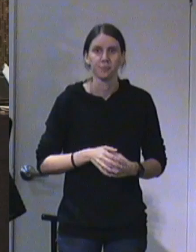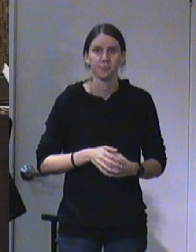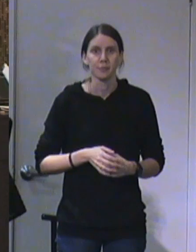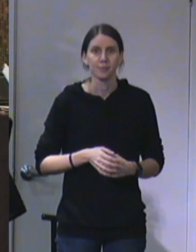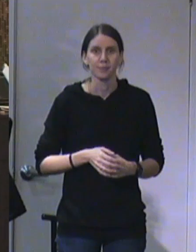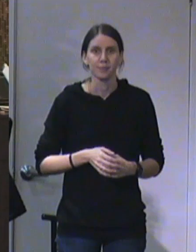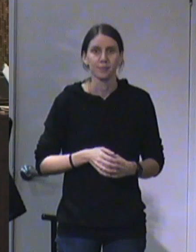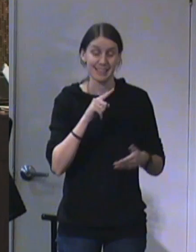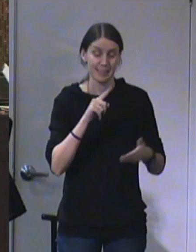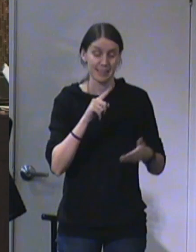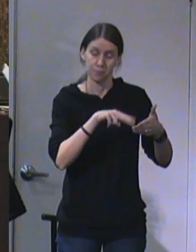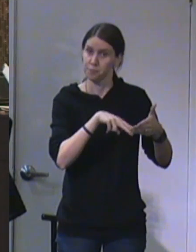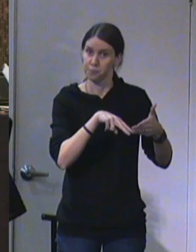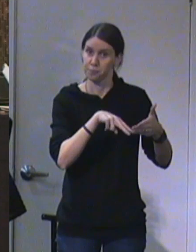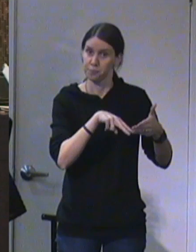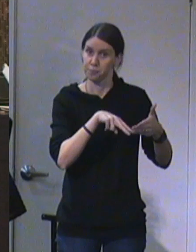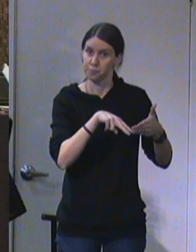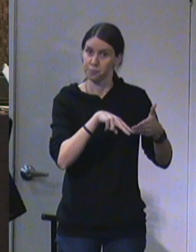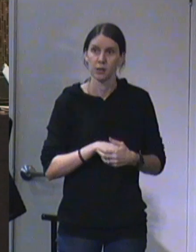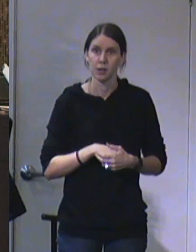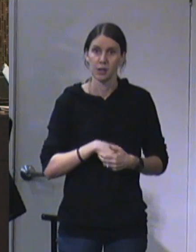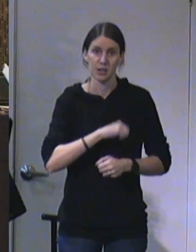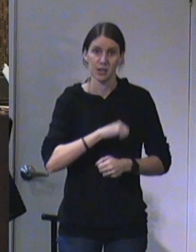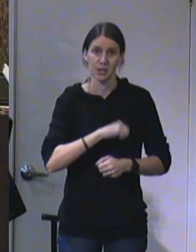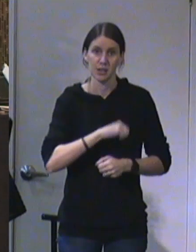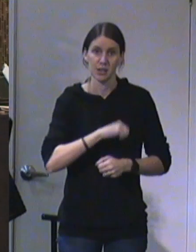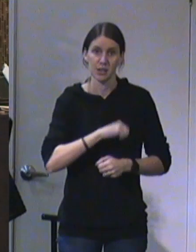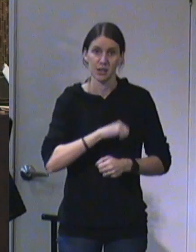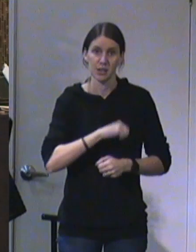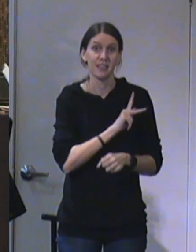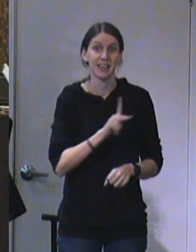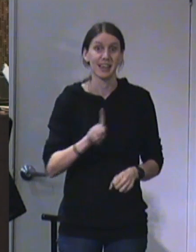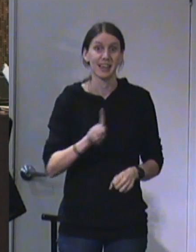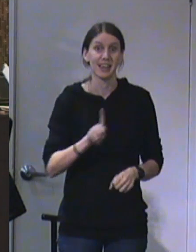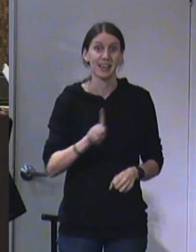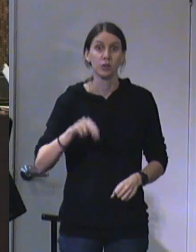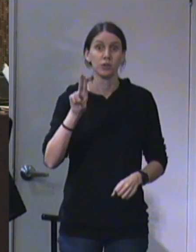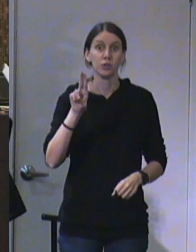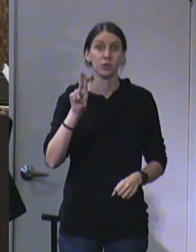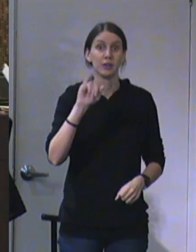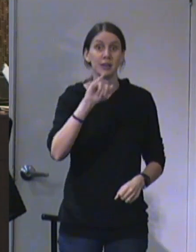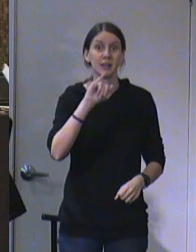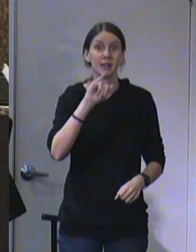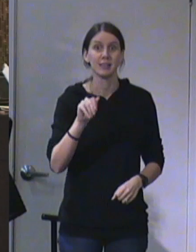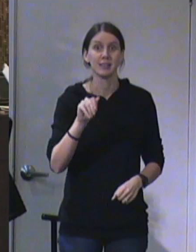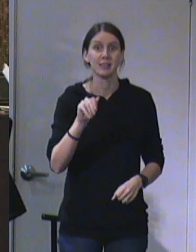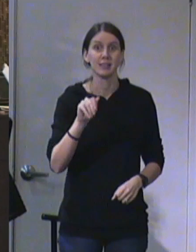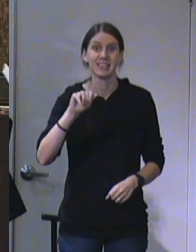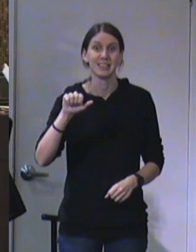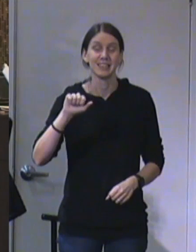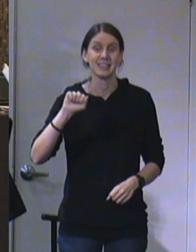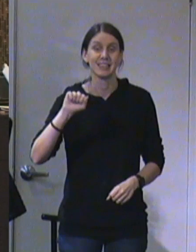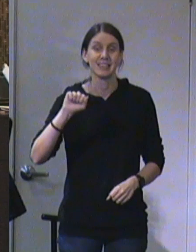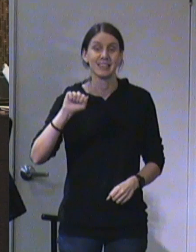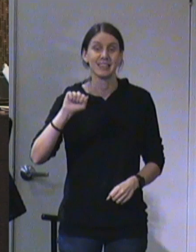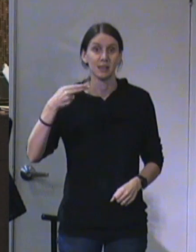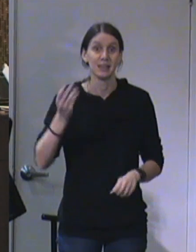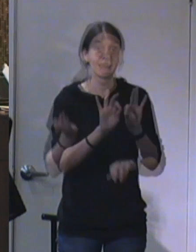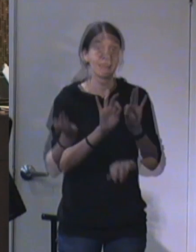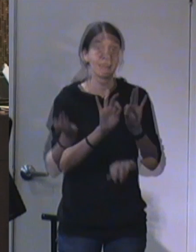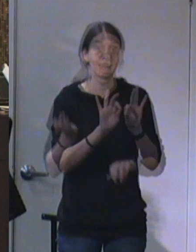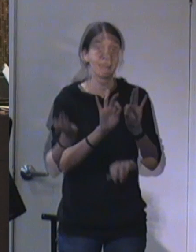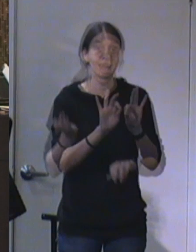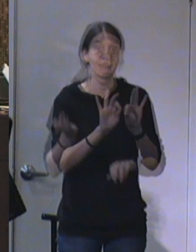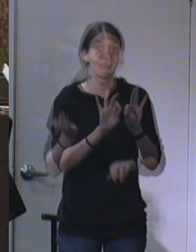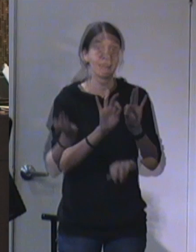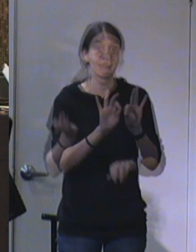You know, it says here, In the year that King Uzziah died, this is a very specific time period,